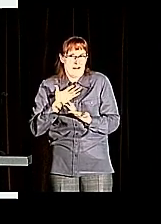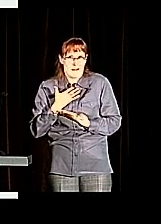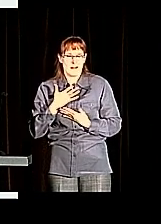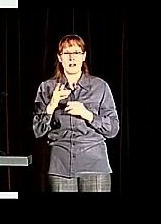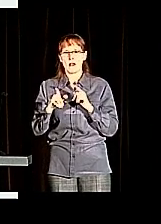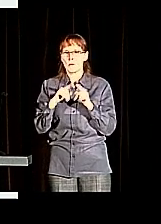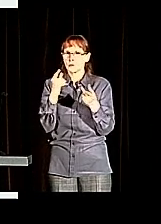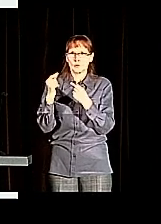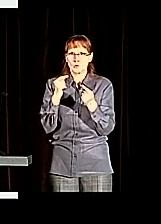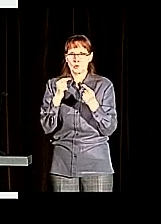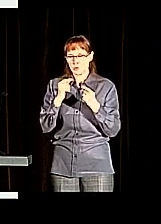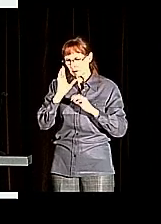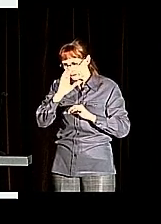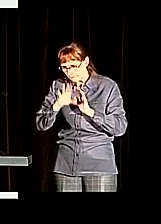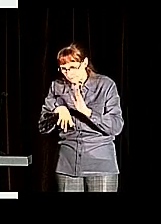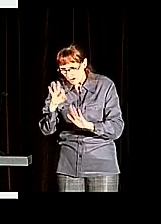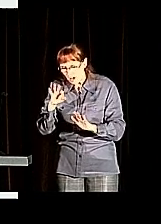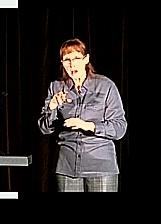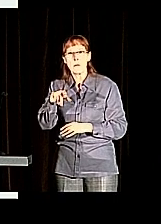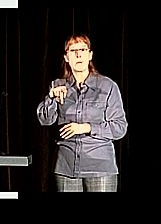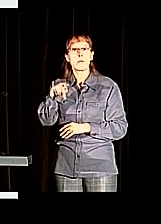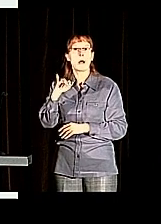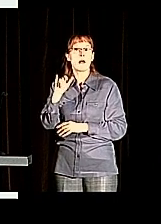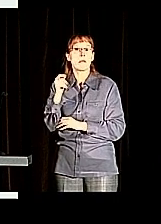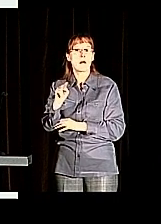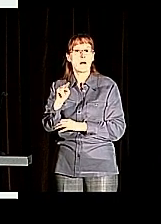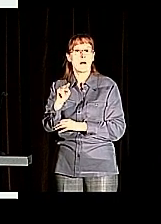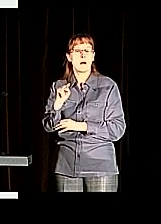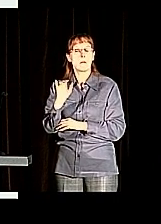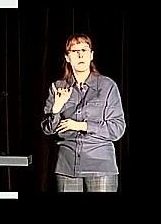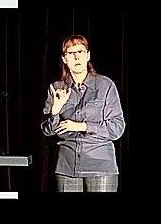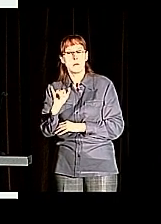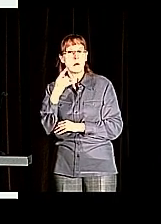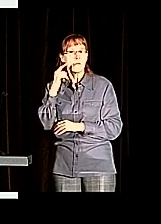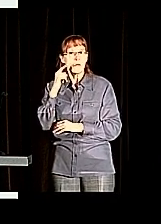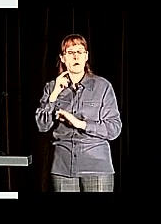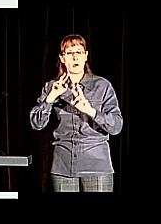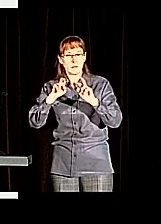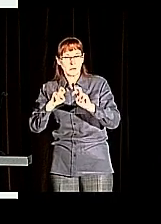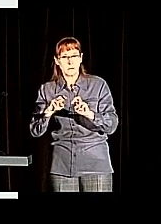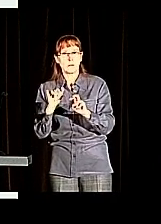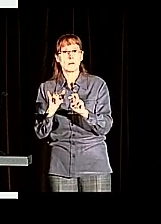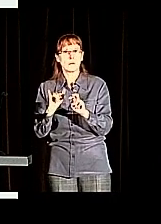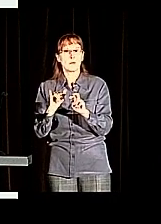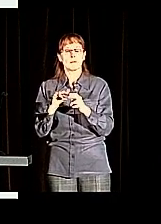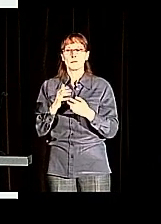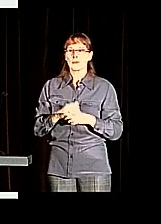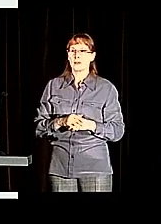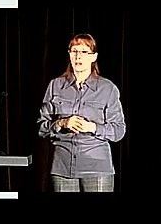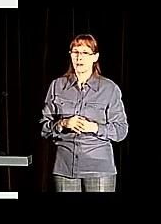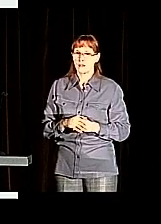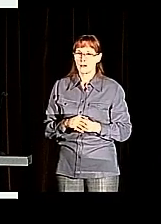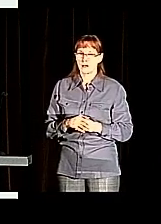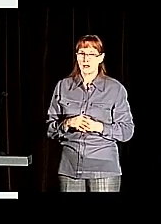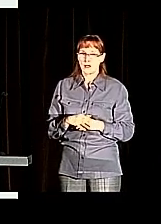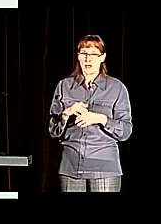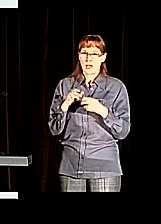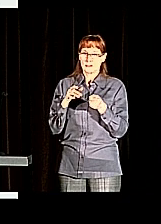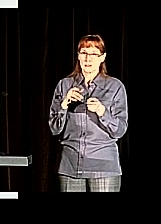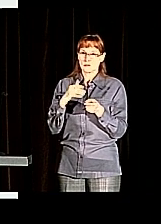languages. I looked at Ruby, and Ruby was like, yes, we're chaotic, we're hard to read, but we get stuff done.